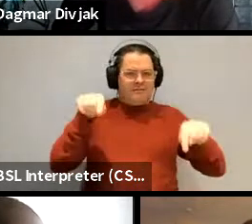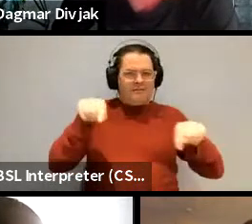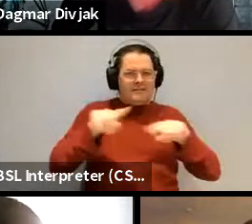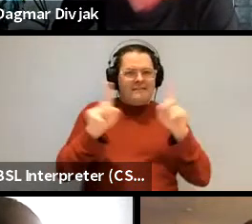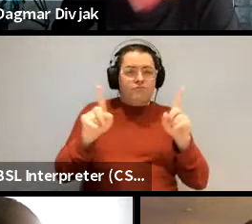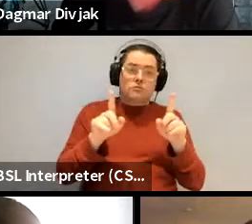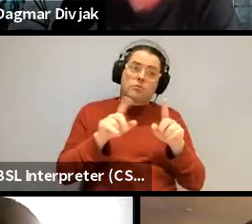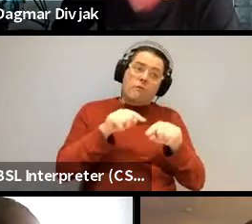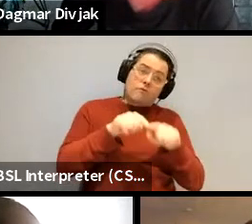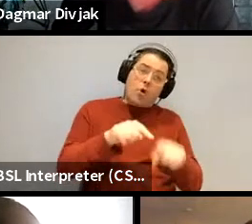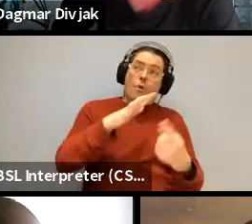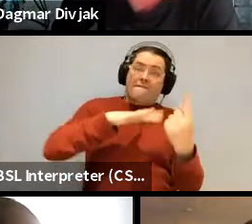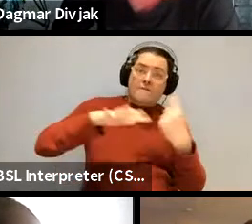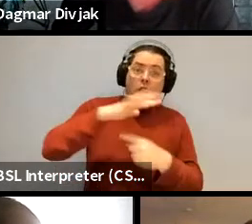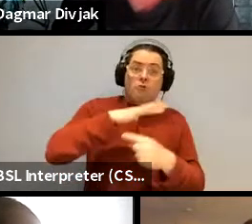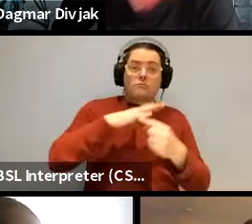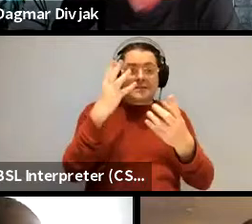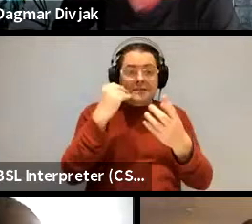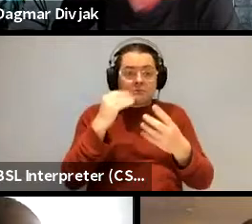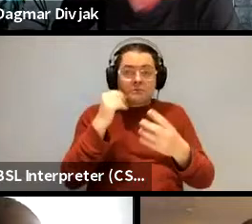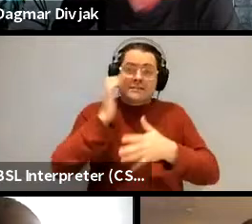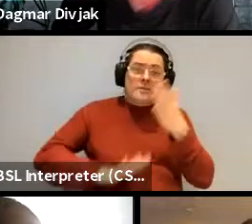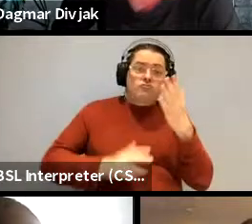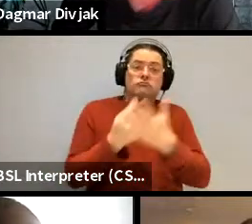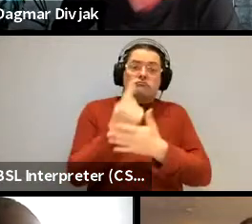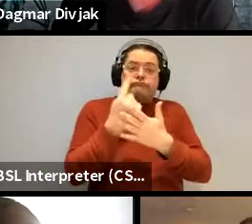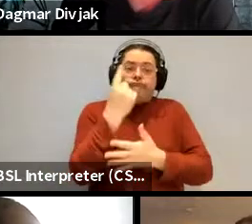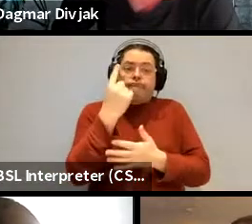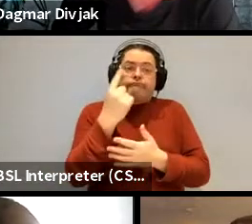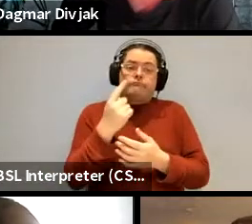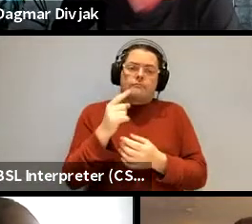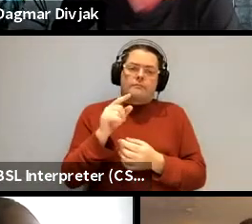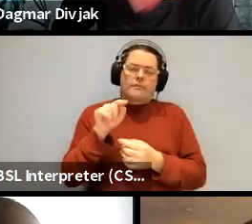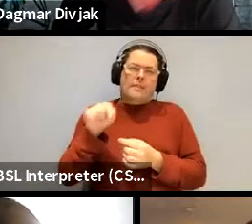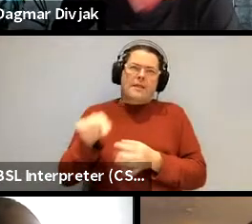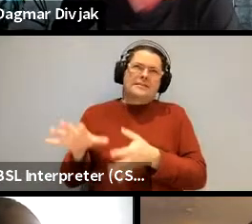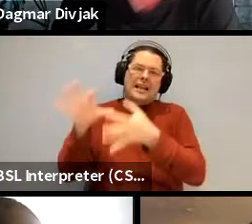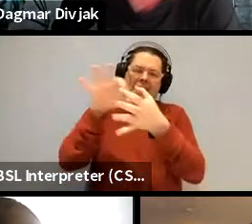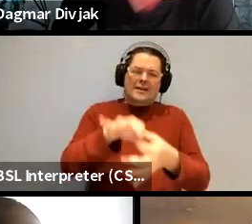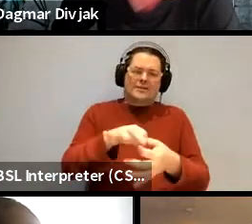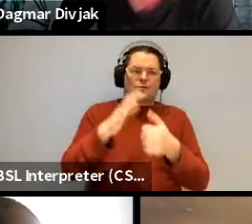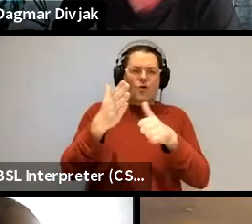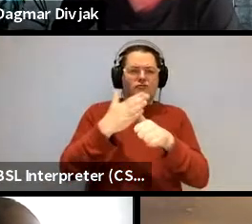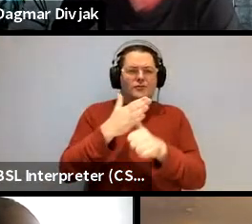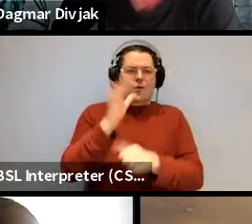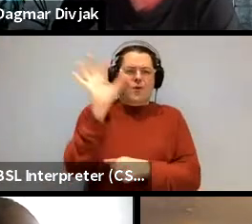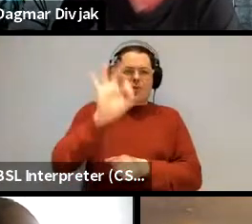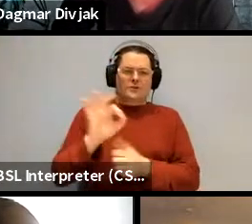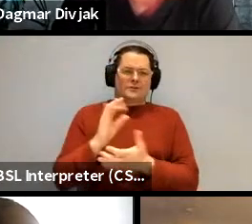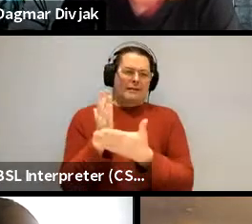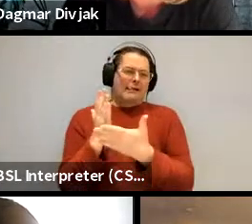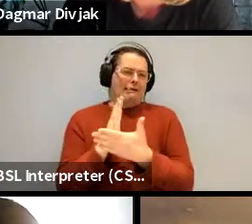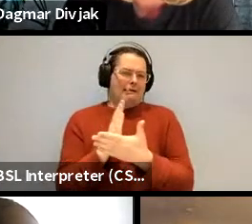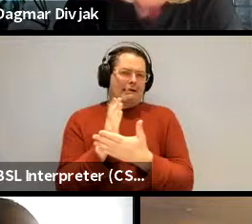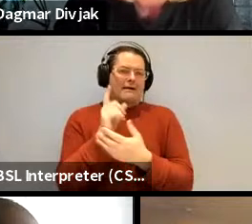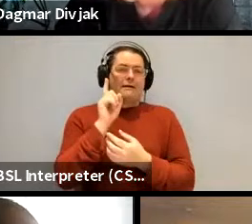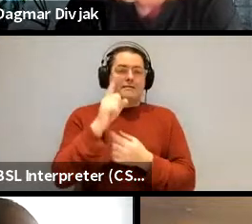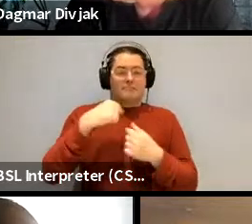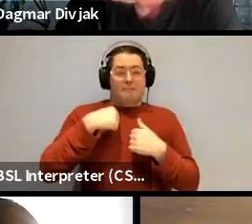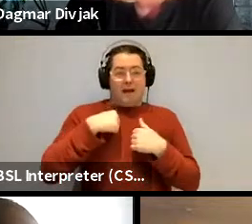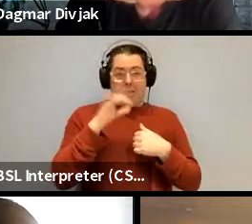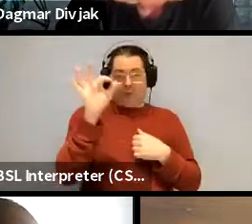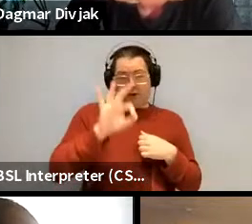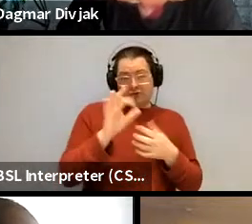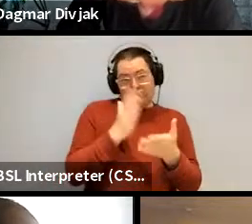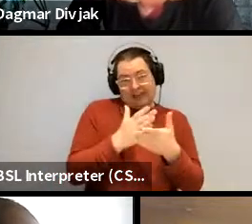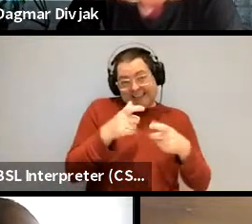um so um anyway i'm not really sure how this gets back to the original question which is uh well i want to know which which